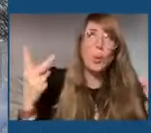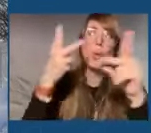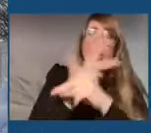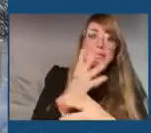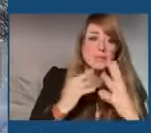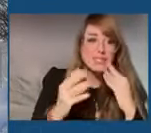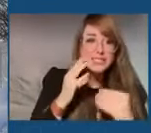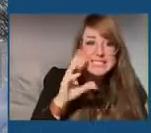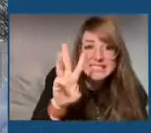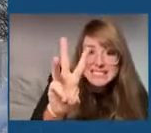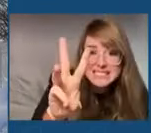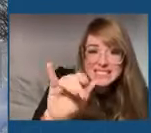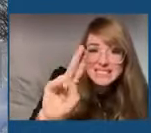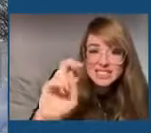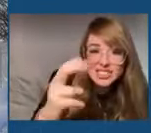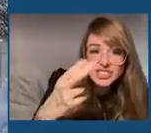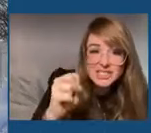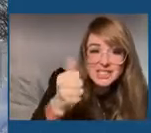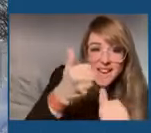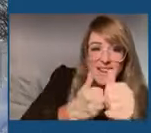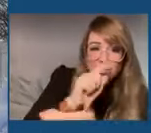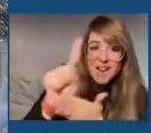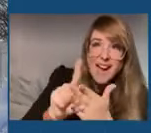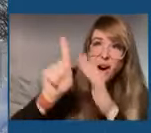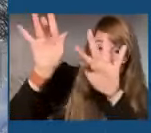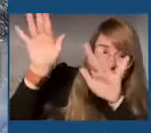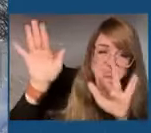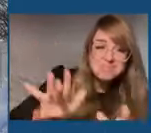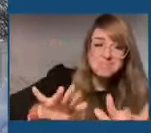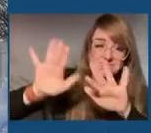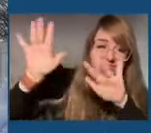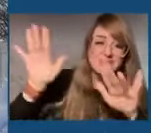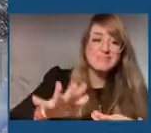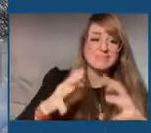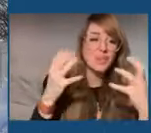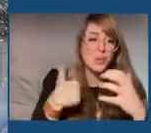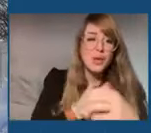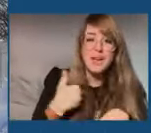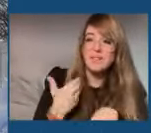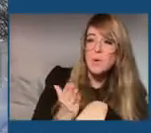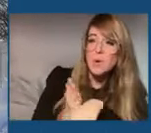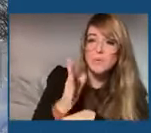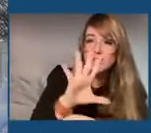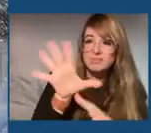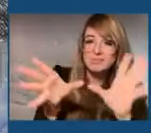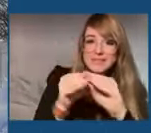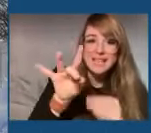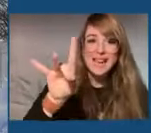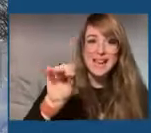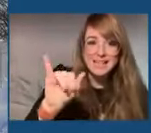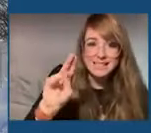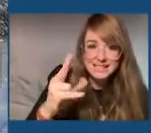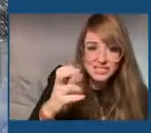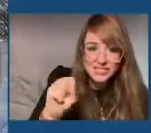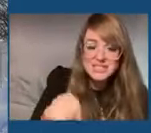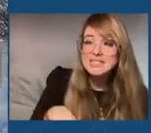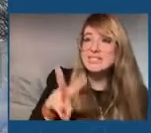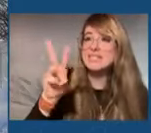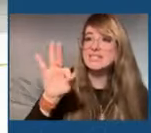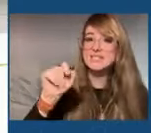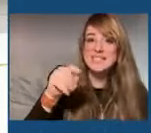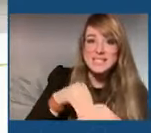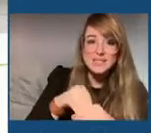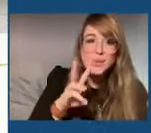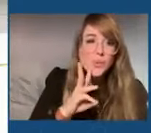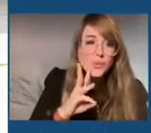hour, think about that. We had over 80 inches of snow. We had six feet of snow up in Watertown. And so, that